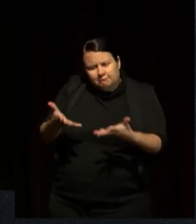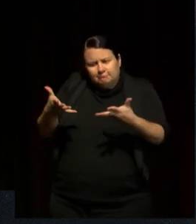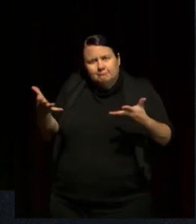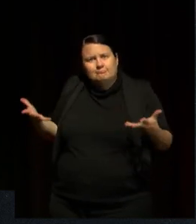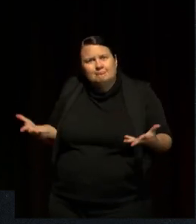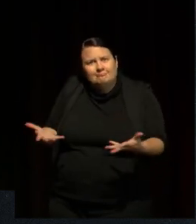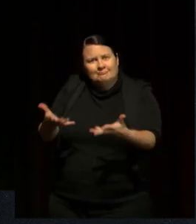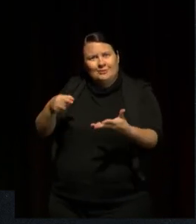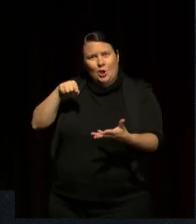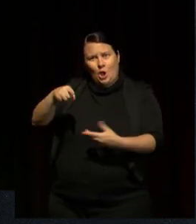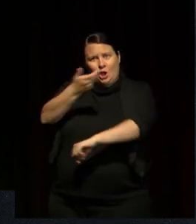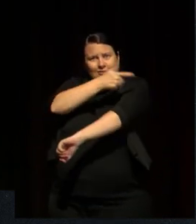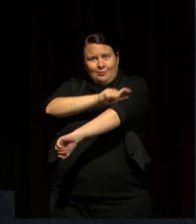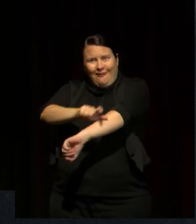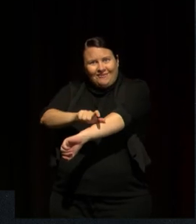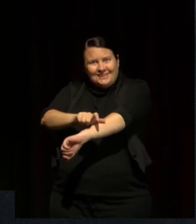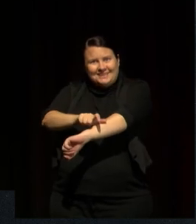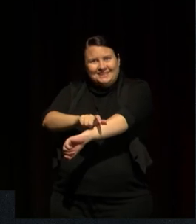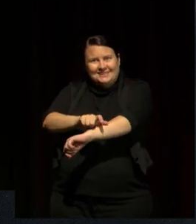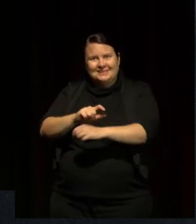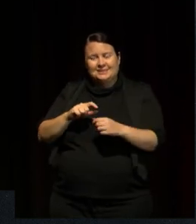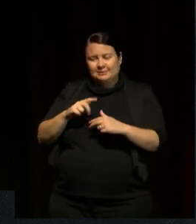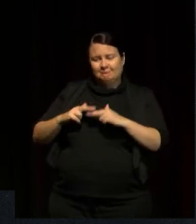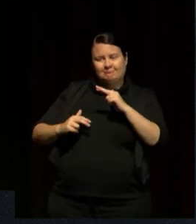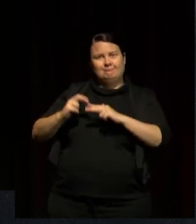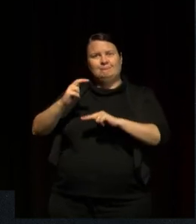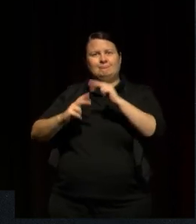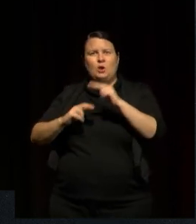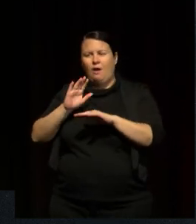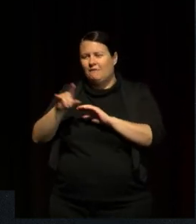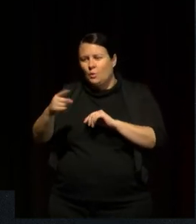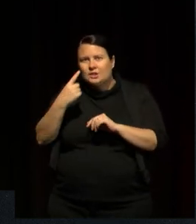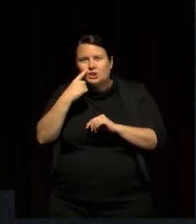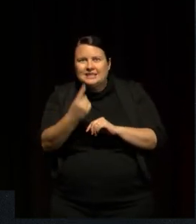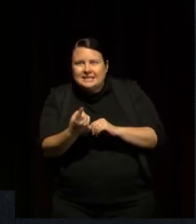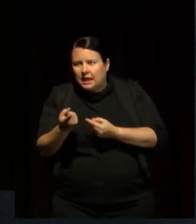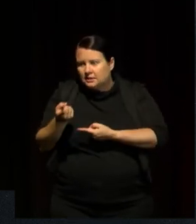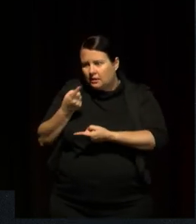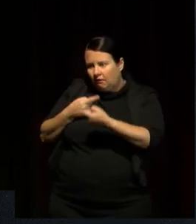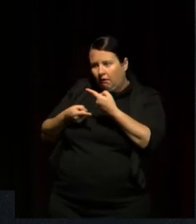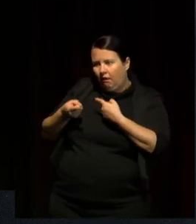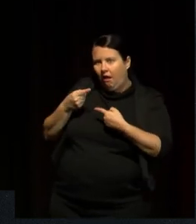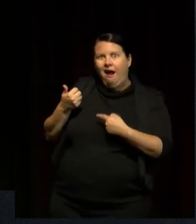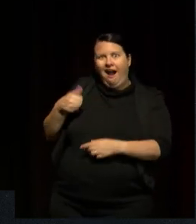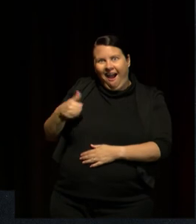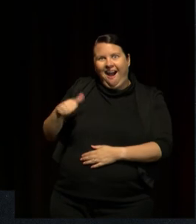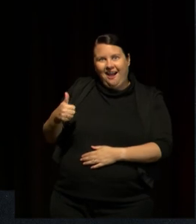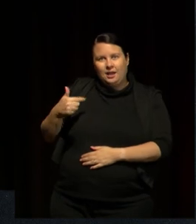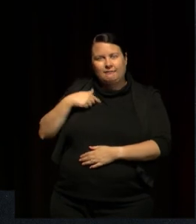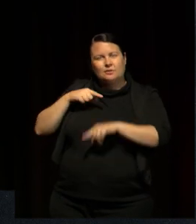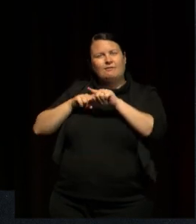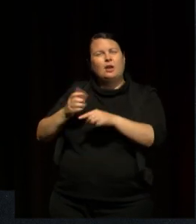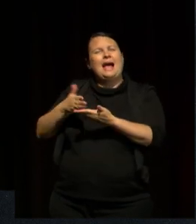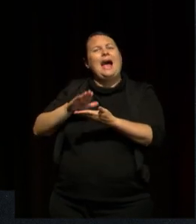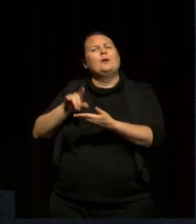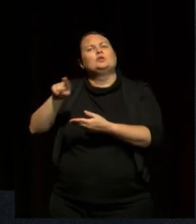her confidence about what it is that she sees and how she expresses, how she chooses to express